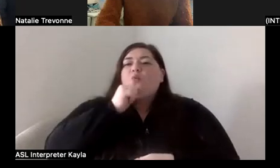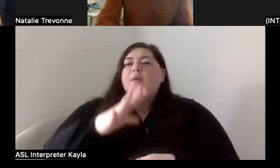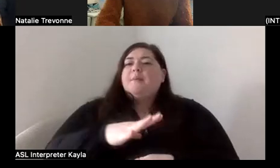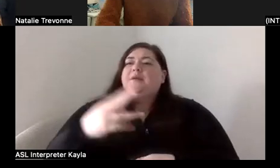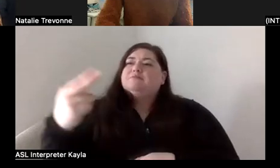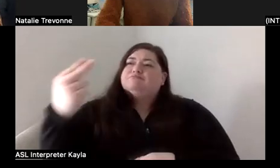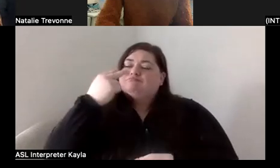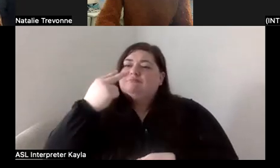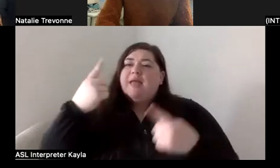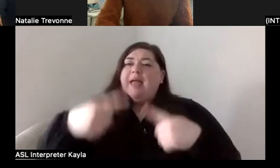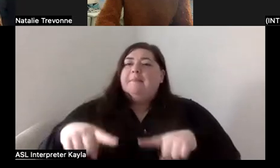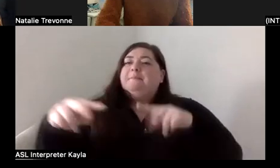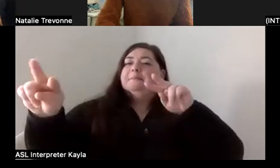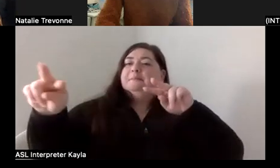connected.